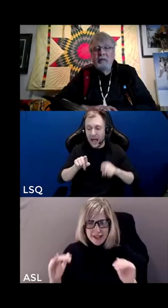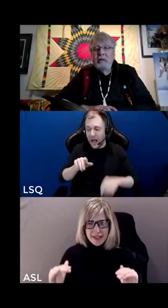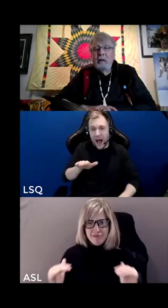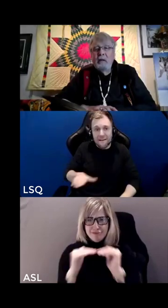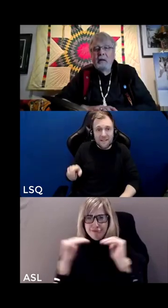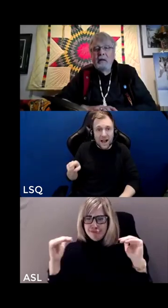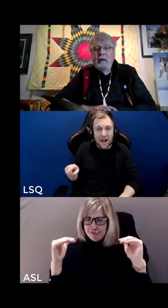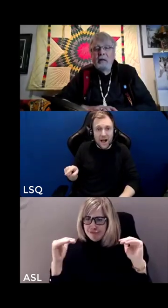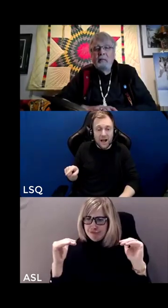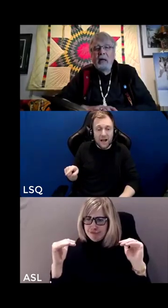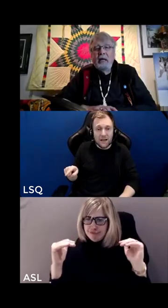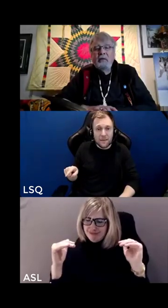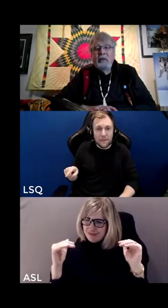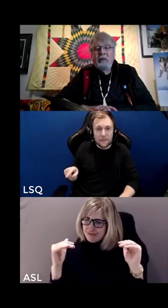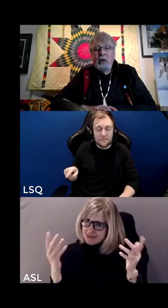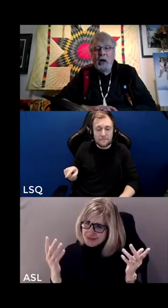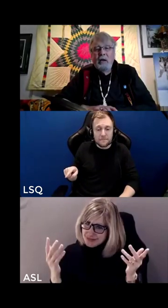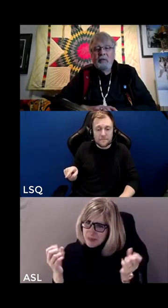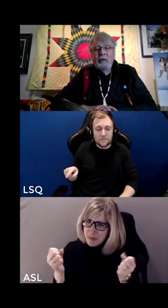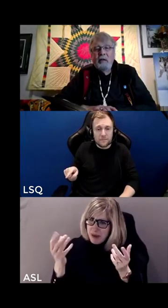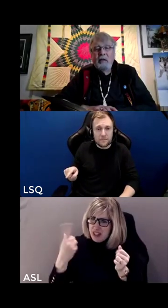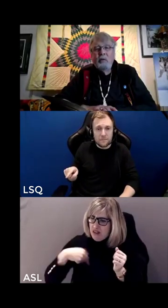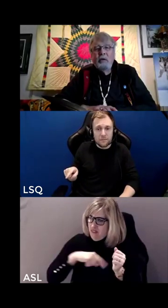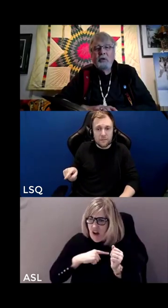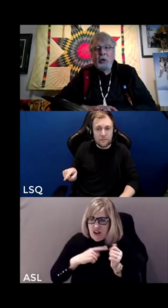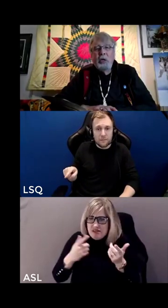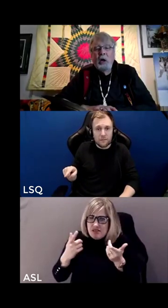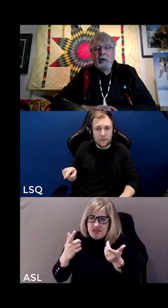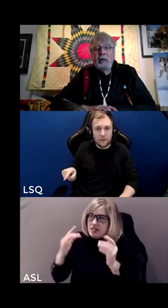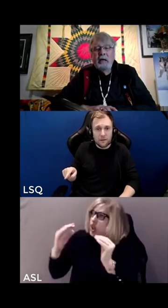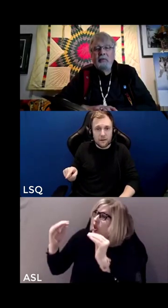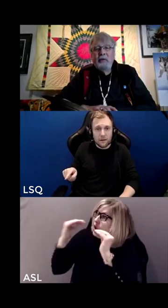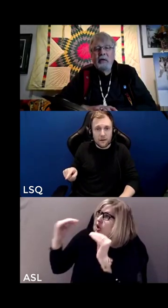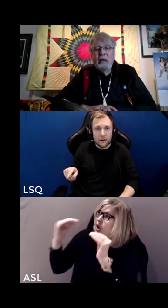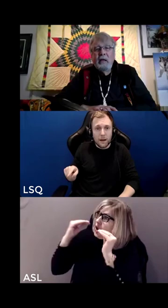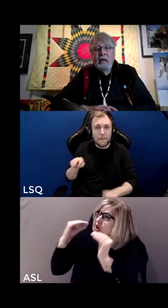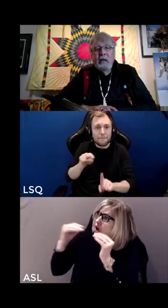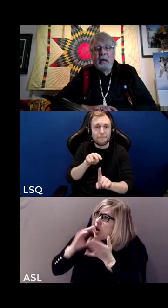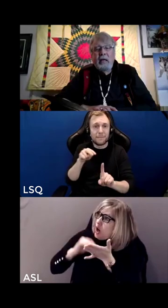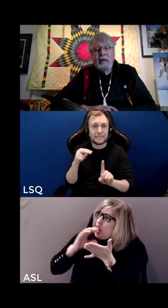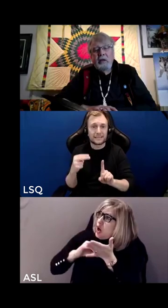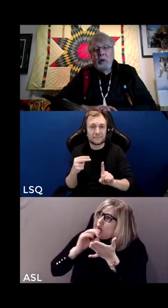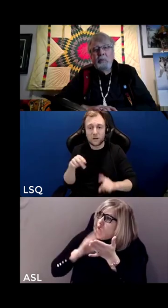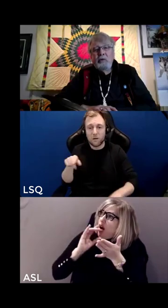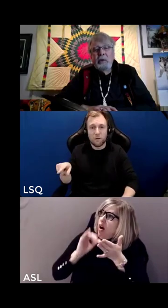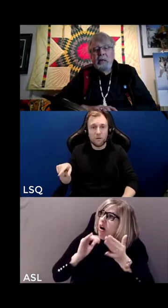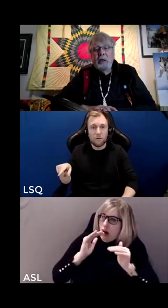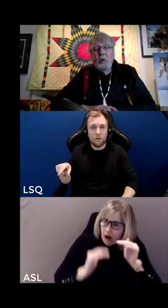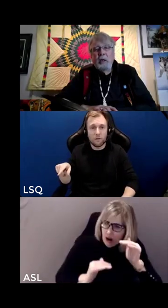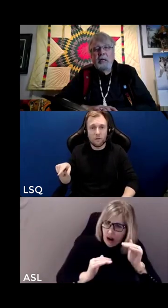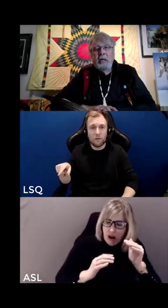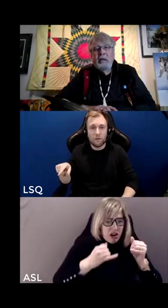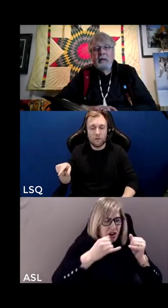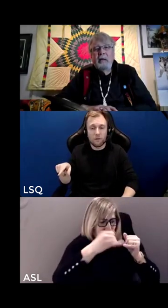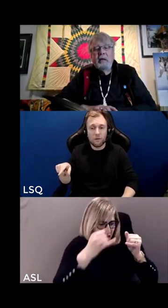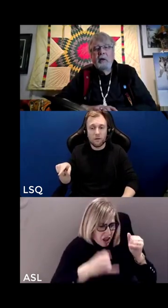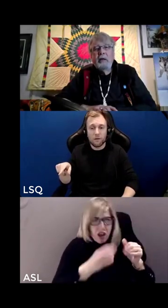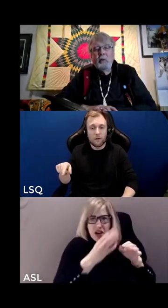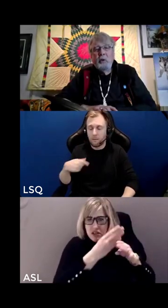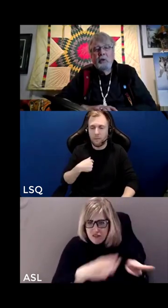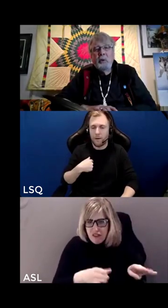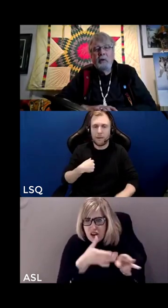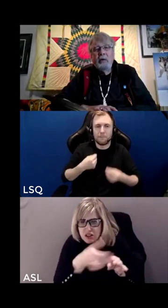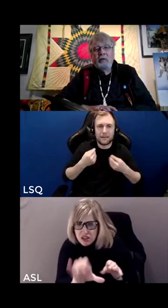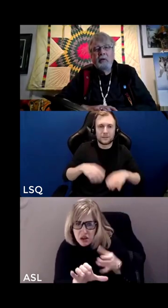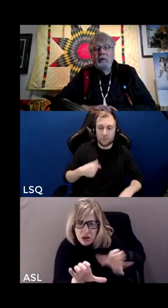teachings that many of us have lost as we journey on in life and then contribute to inequality in